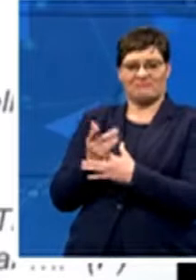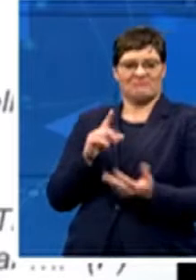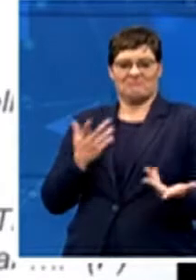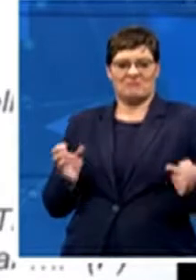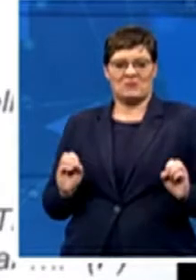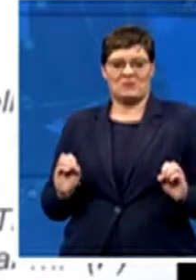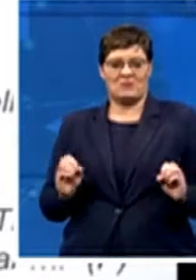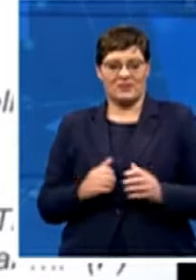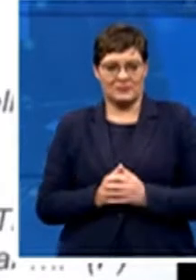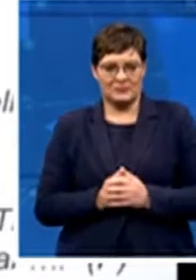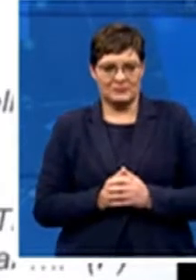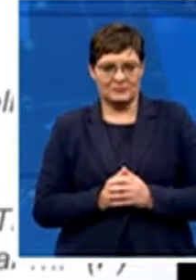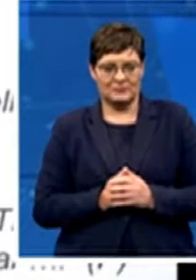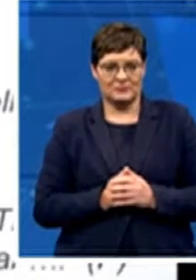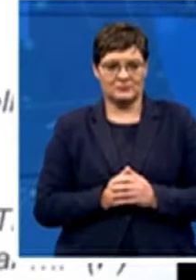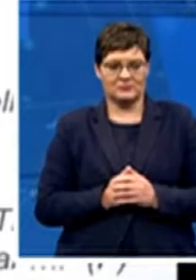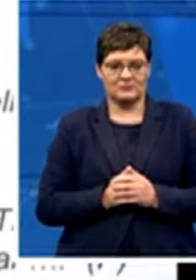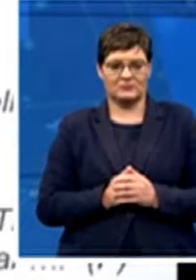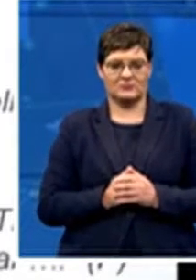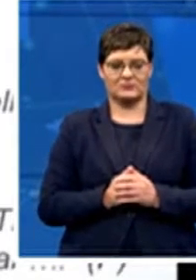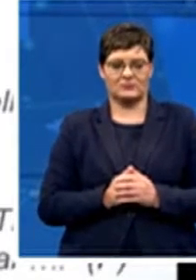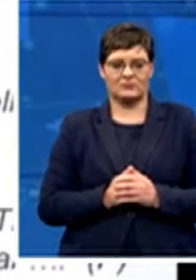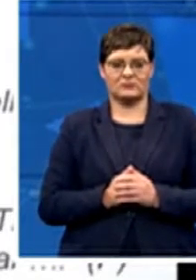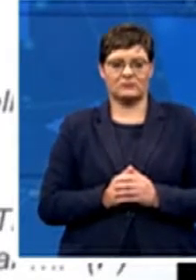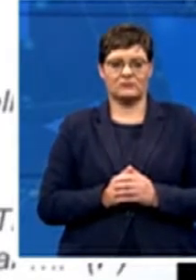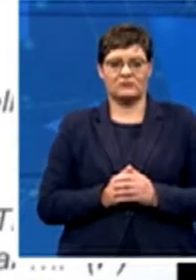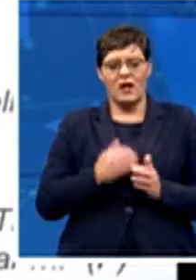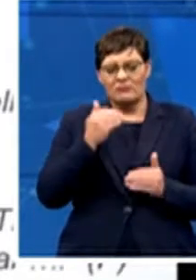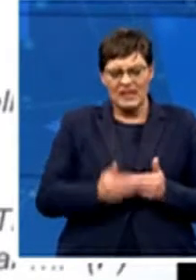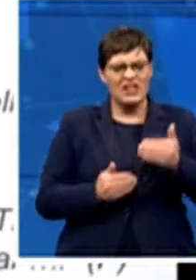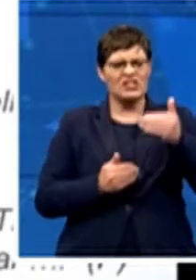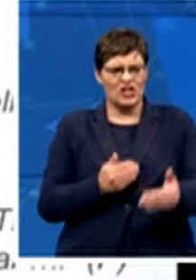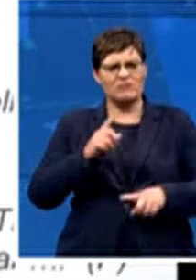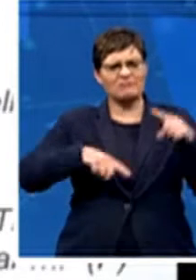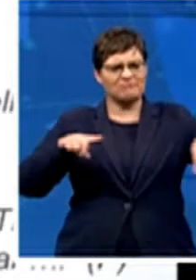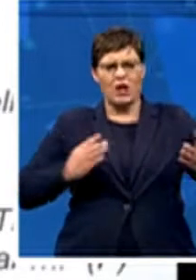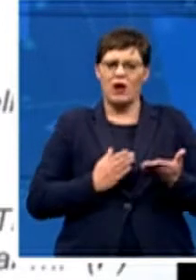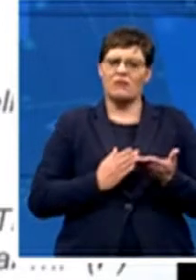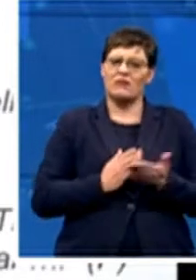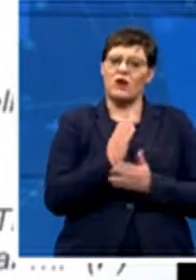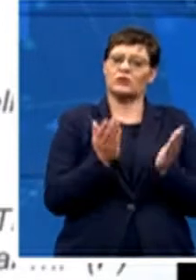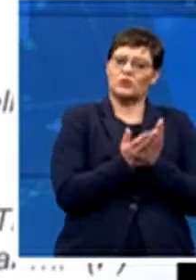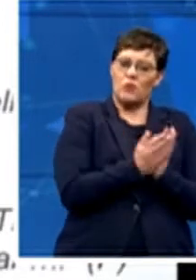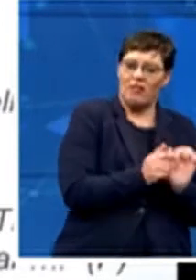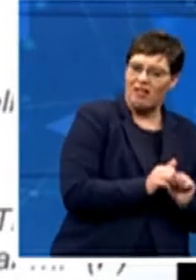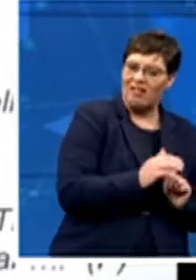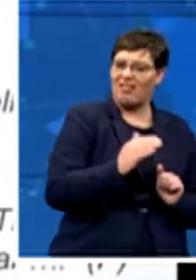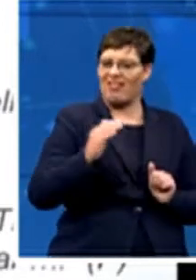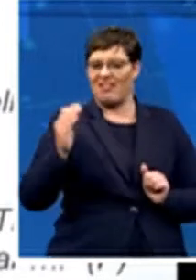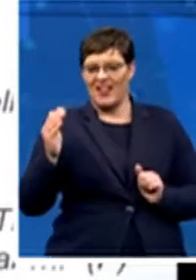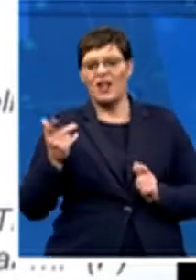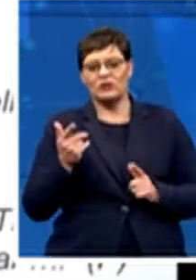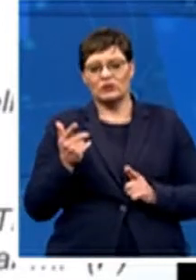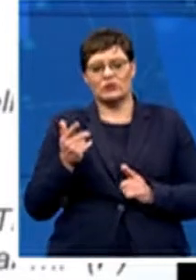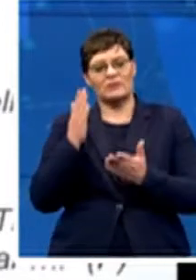at the early stages and during the early schooling from early to middle years, the early years is sort of primary